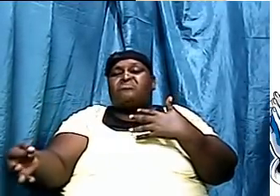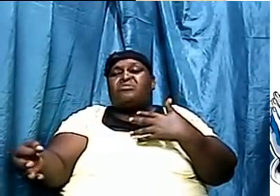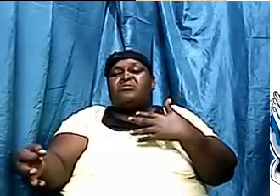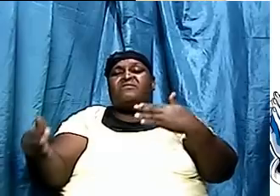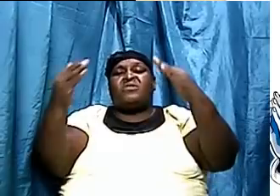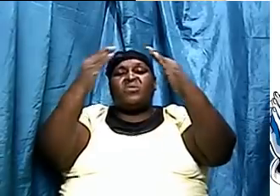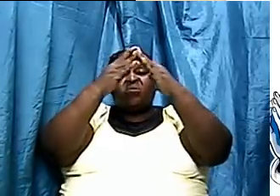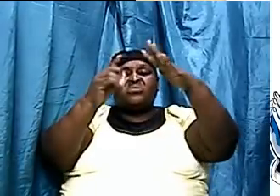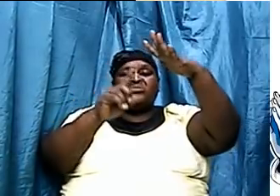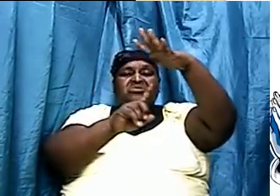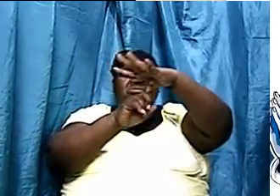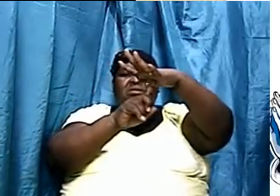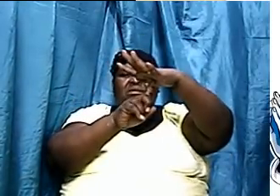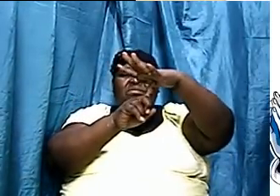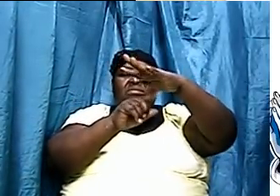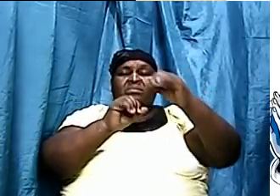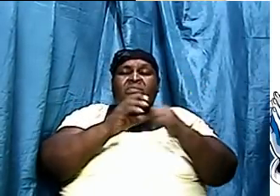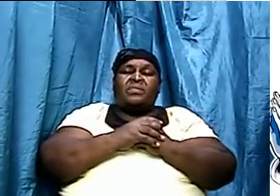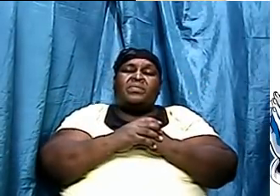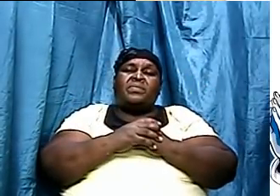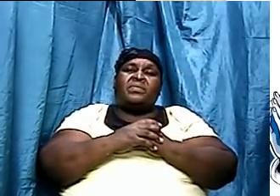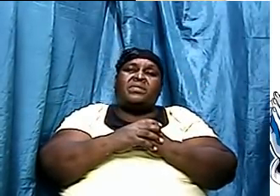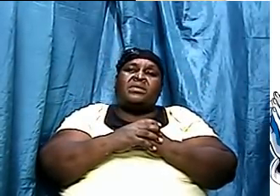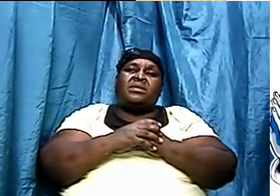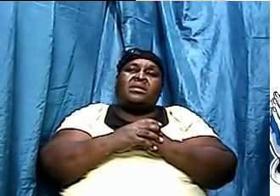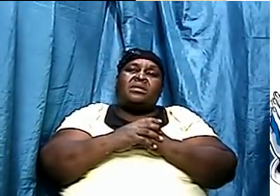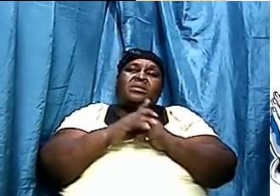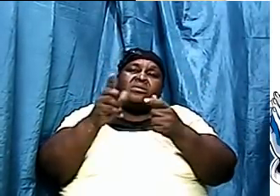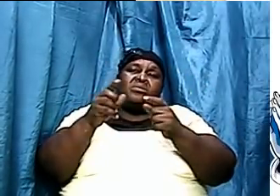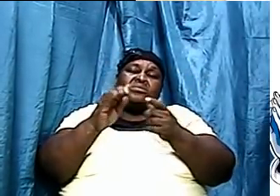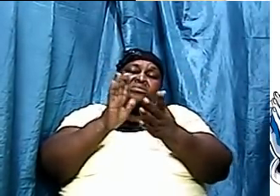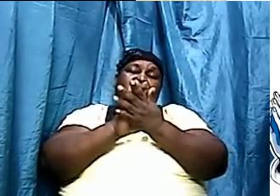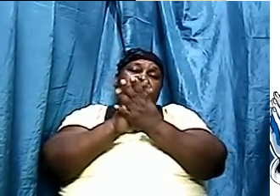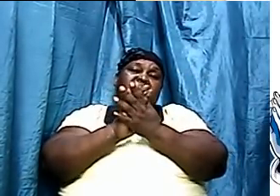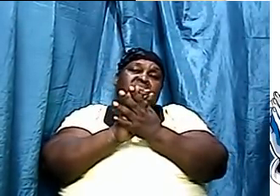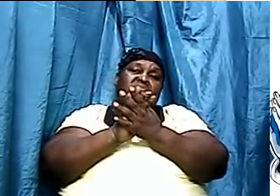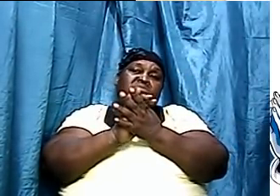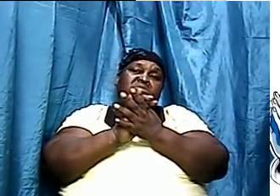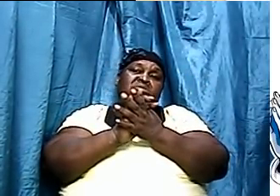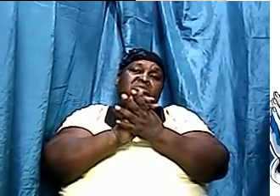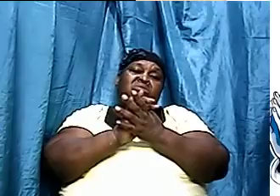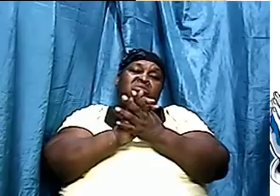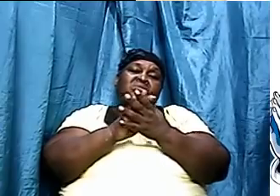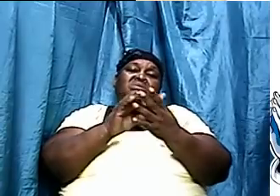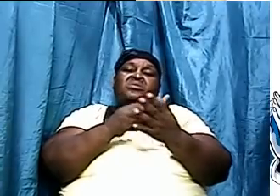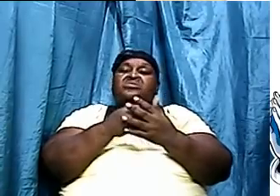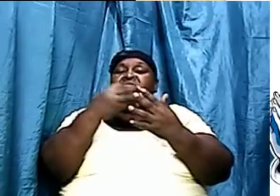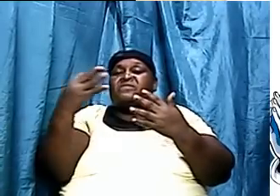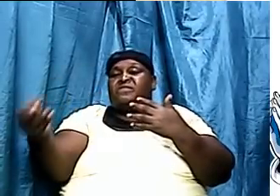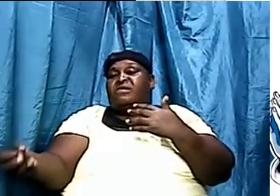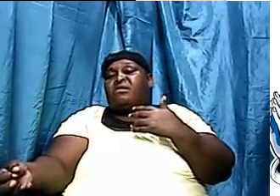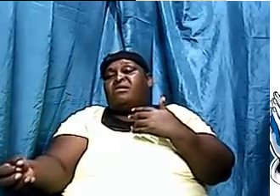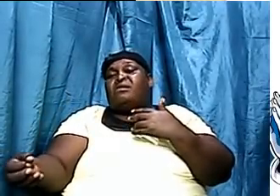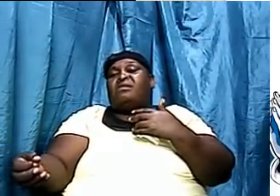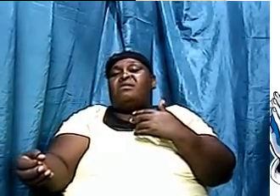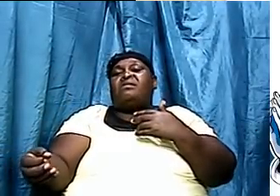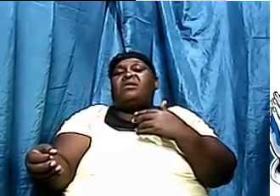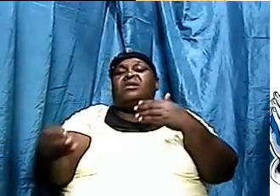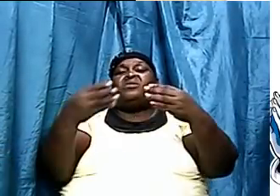he used to flick off and no I wouldn't even jump off that wall